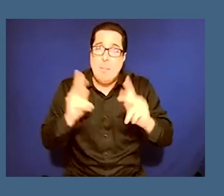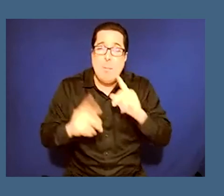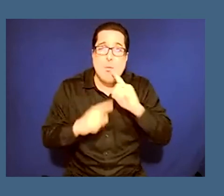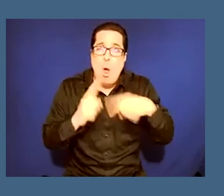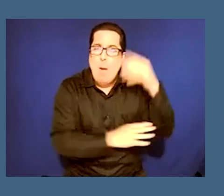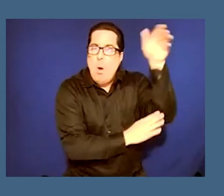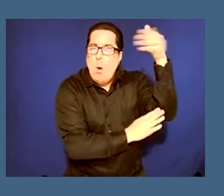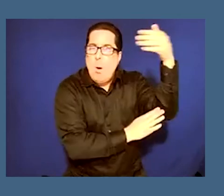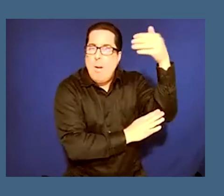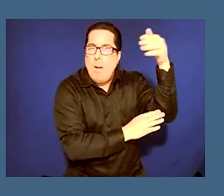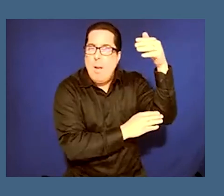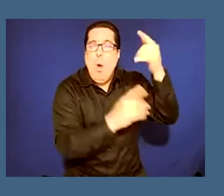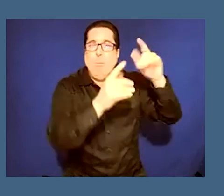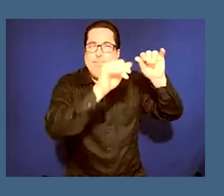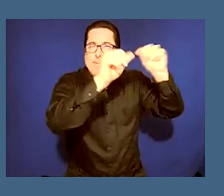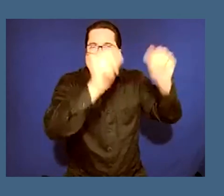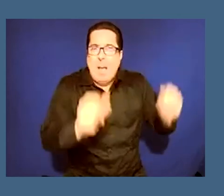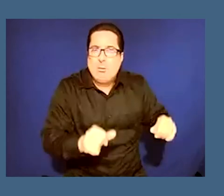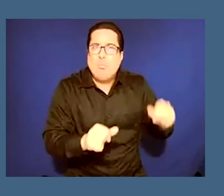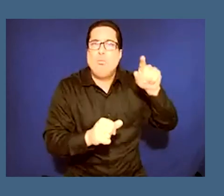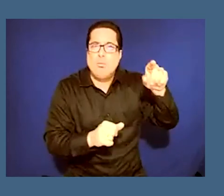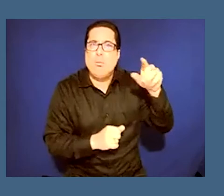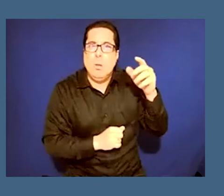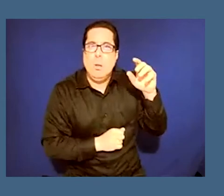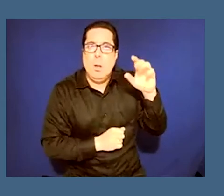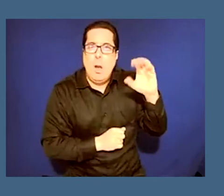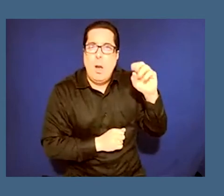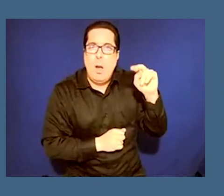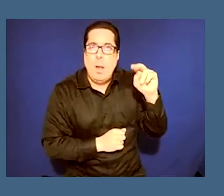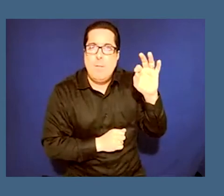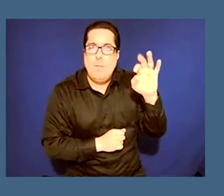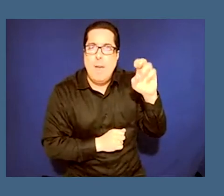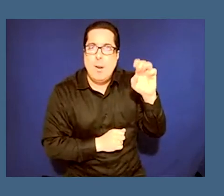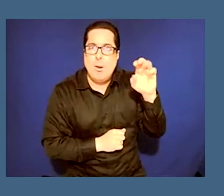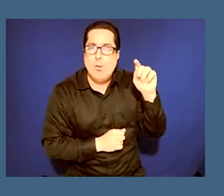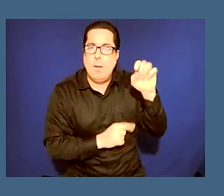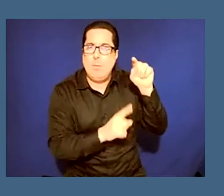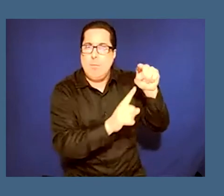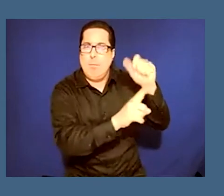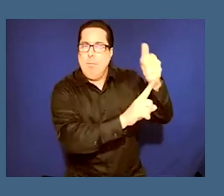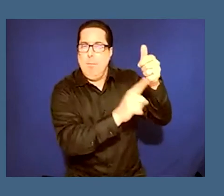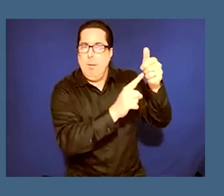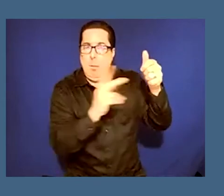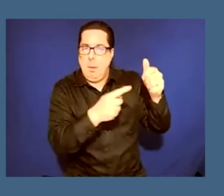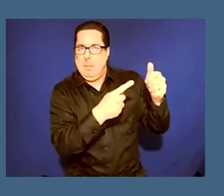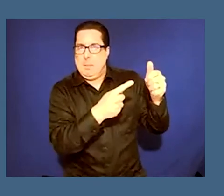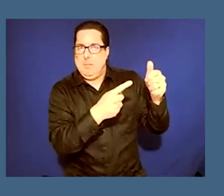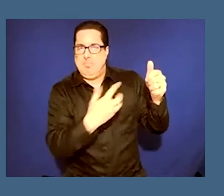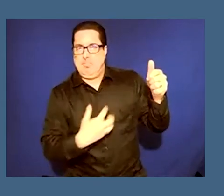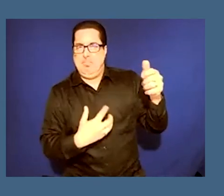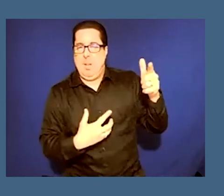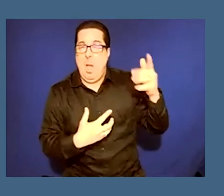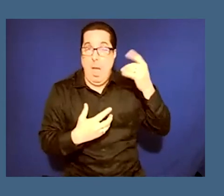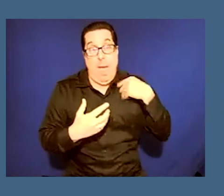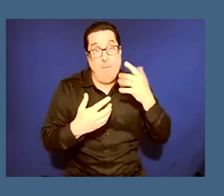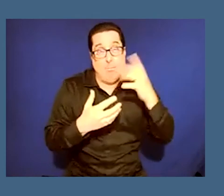and the removal of monuments that are controversial which i think is a great topic to discuss and it's a long one so perhaps everyone